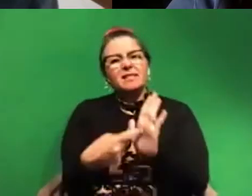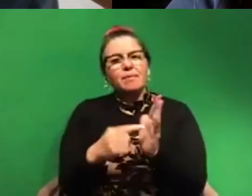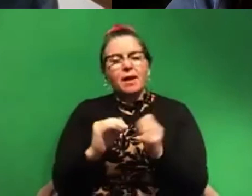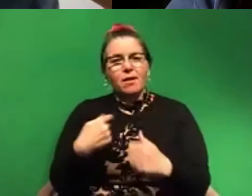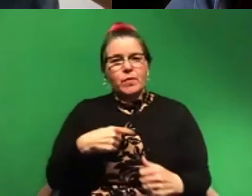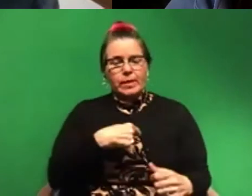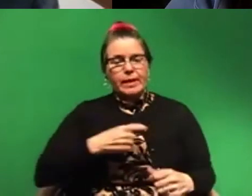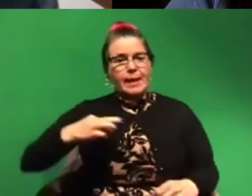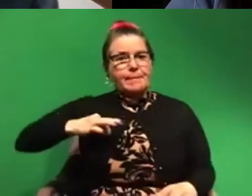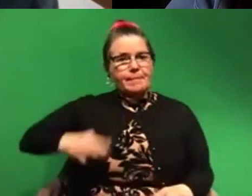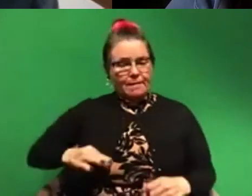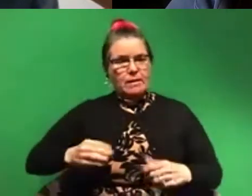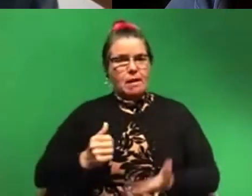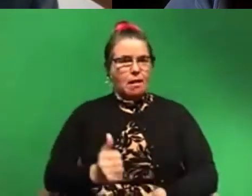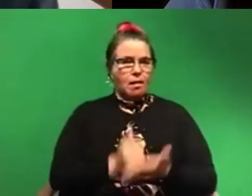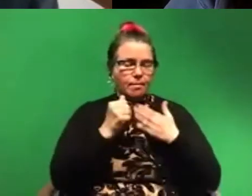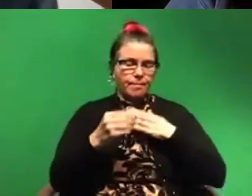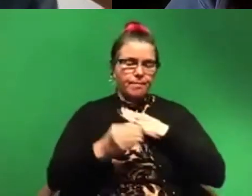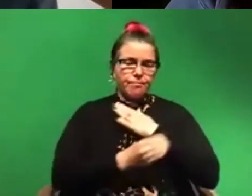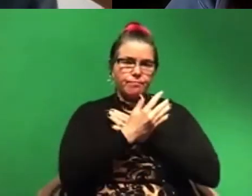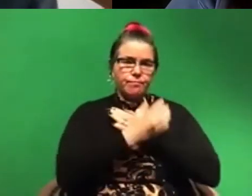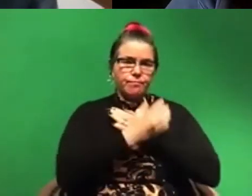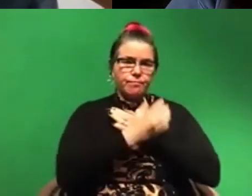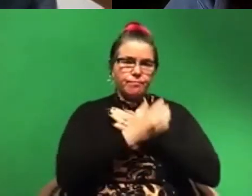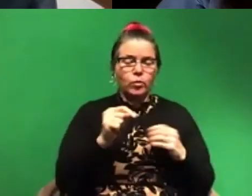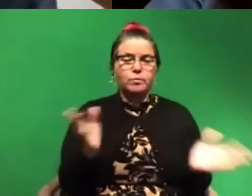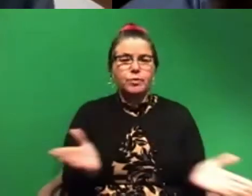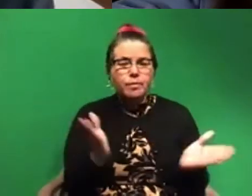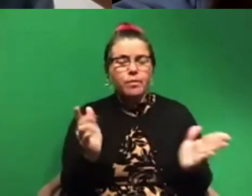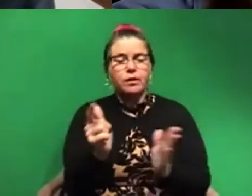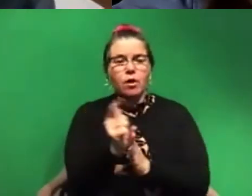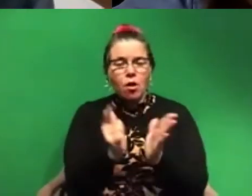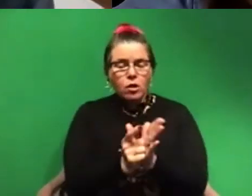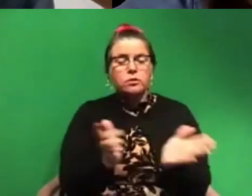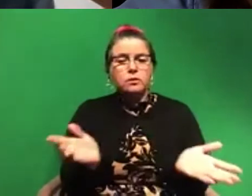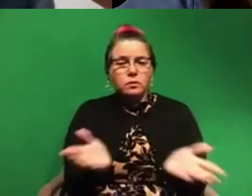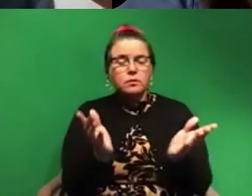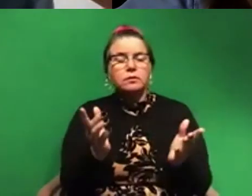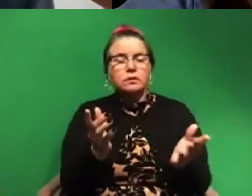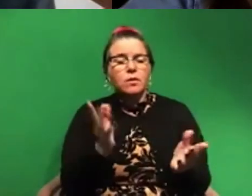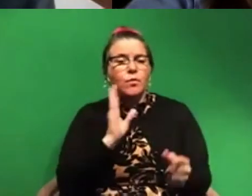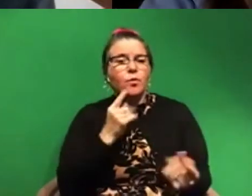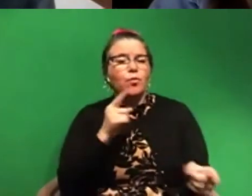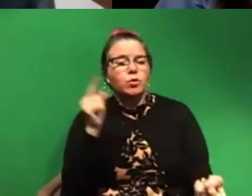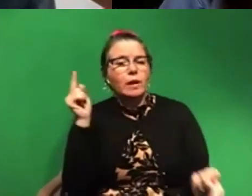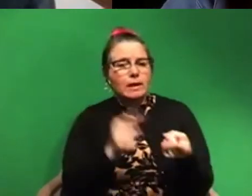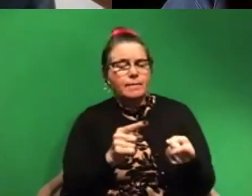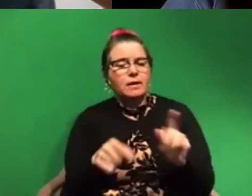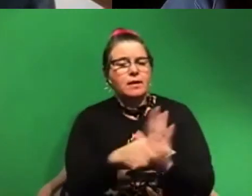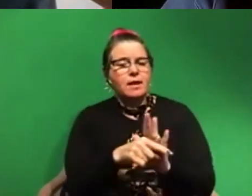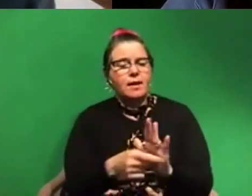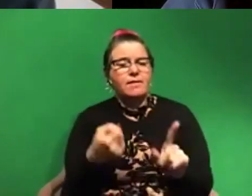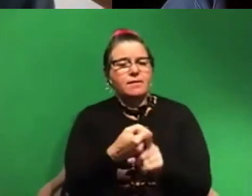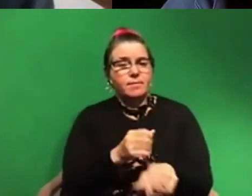benefit the coast, um, is by promoting legislation that really works to limit our negative impact on the coast